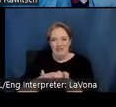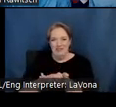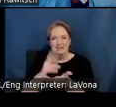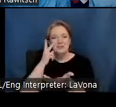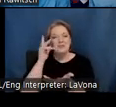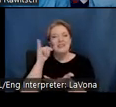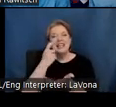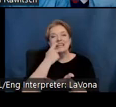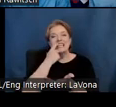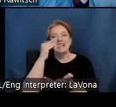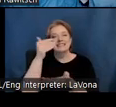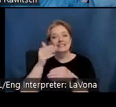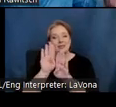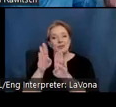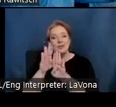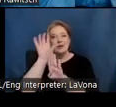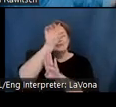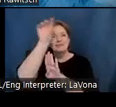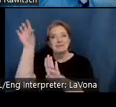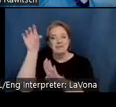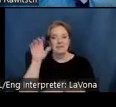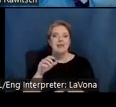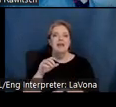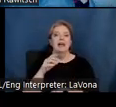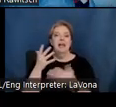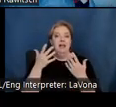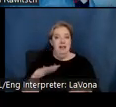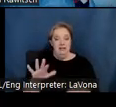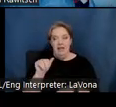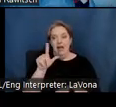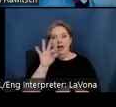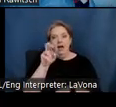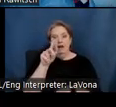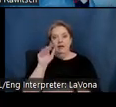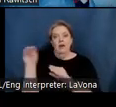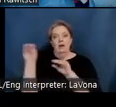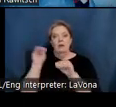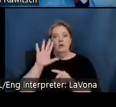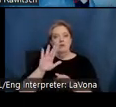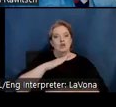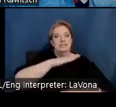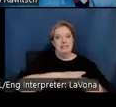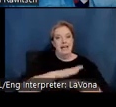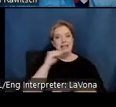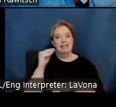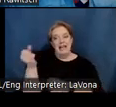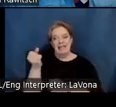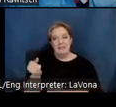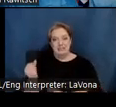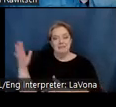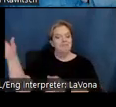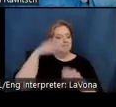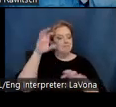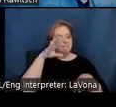completed, Alfreda moved her desk and her filing cabinets into the space. In about six months, she decided she missed her old office,